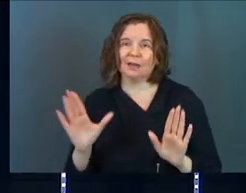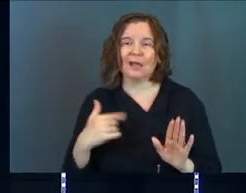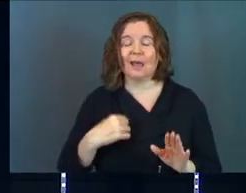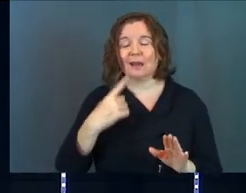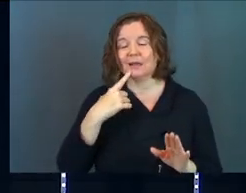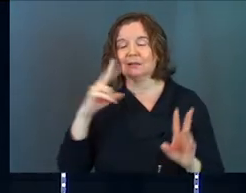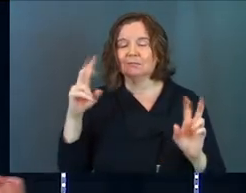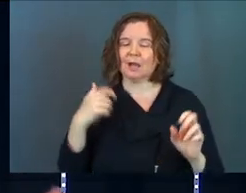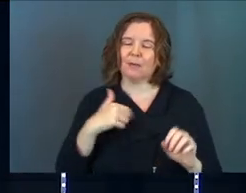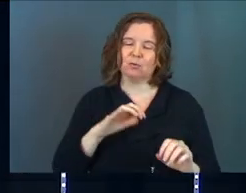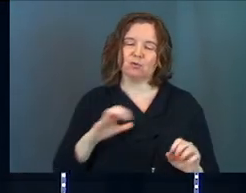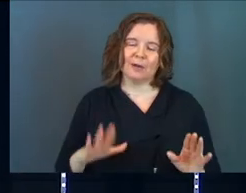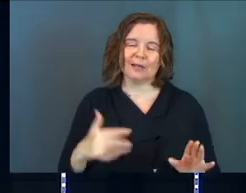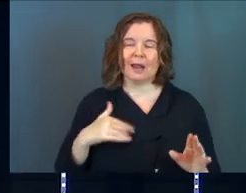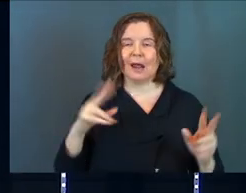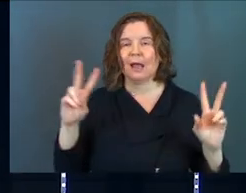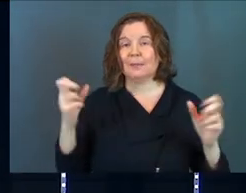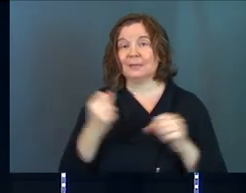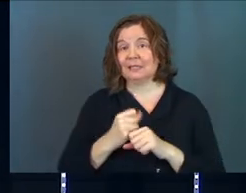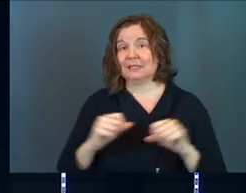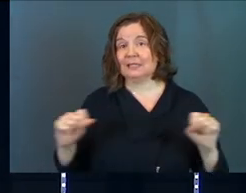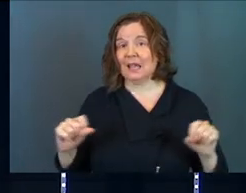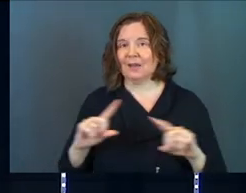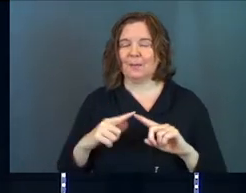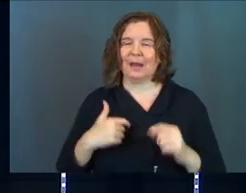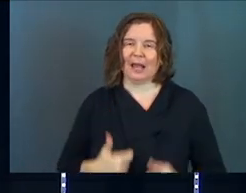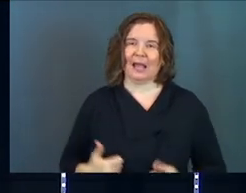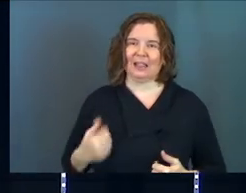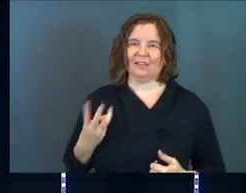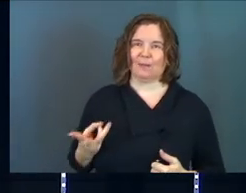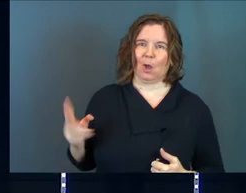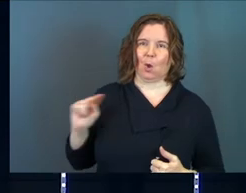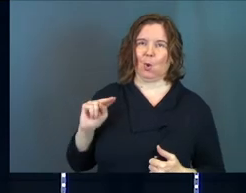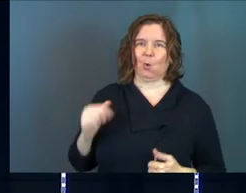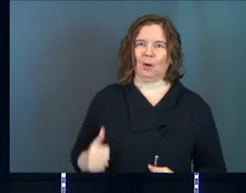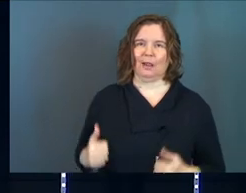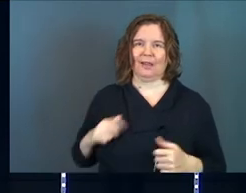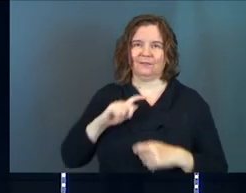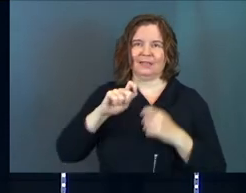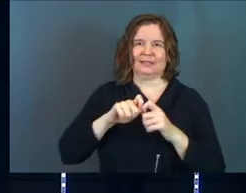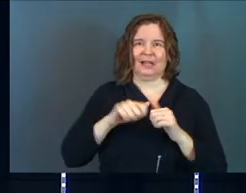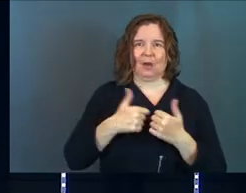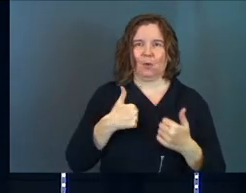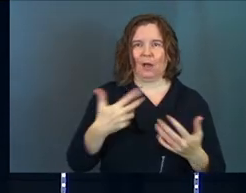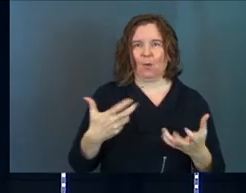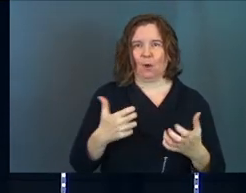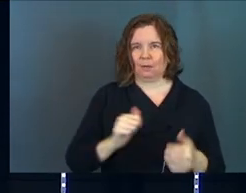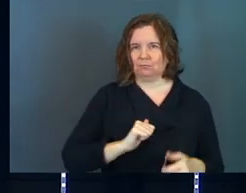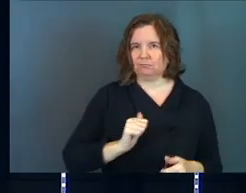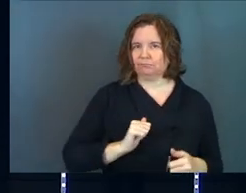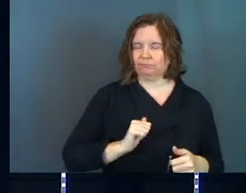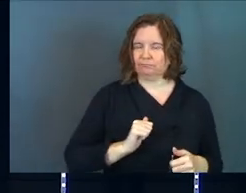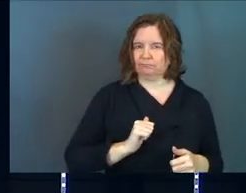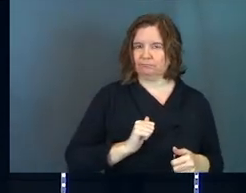I say I'm a Christian and I'm saved but I live my own life and I live it exactly the way that I want to.